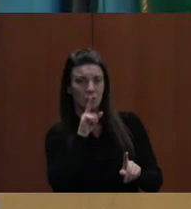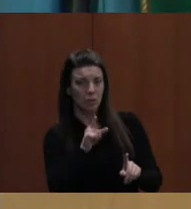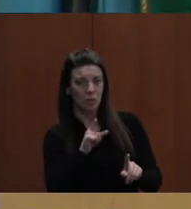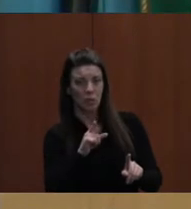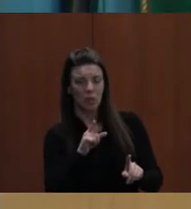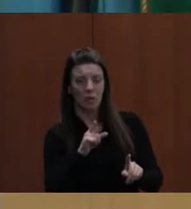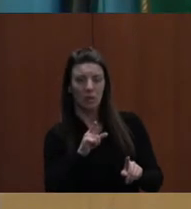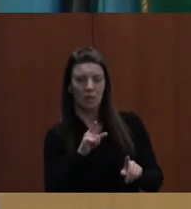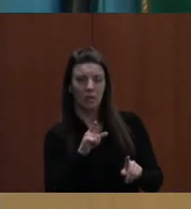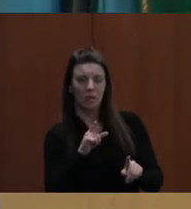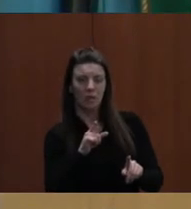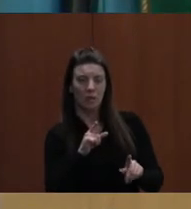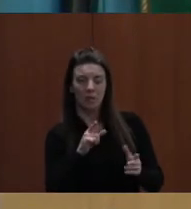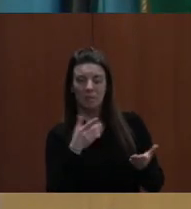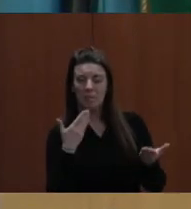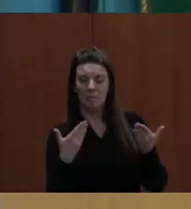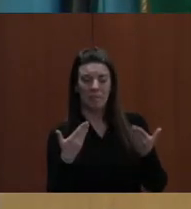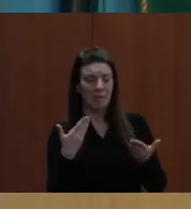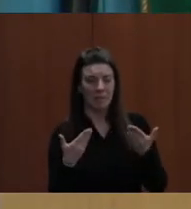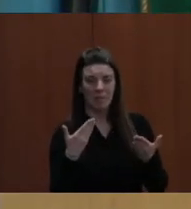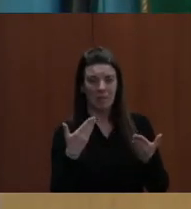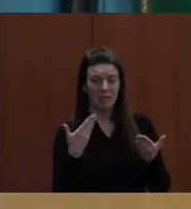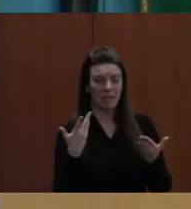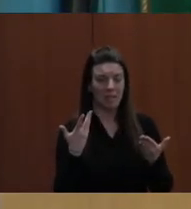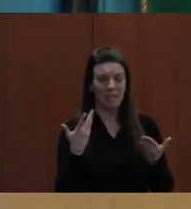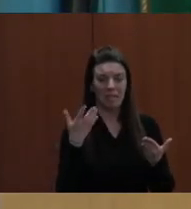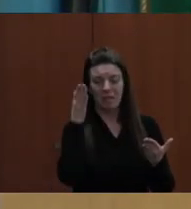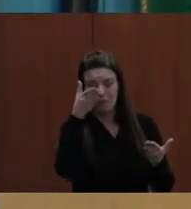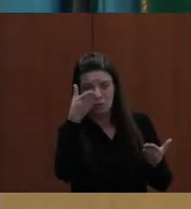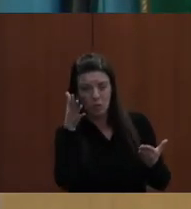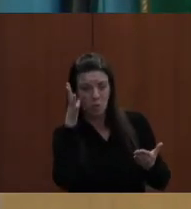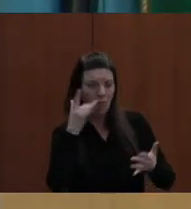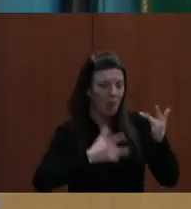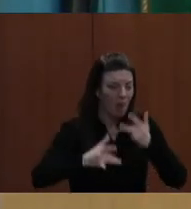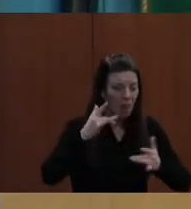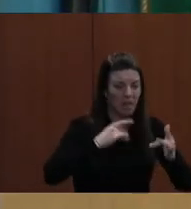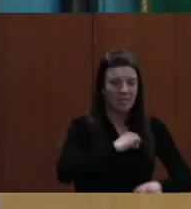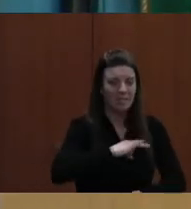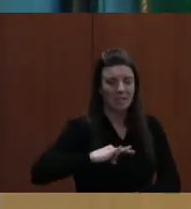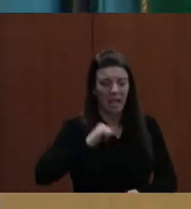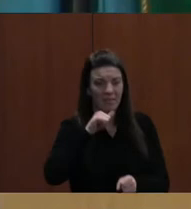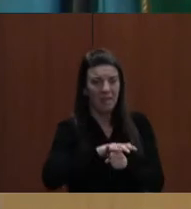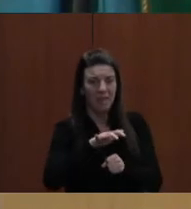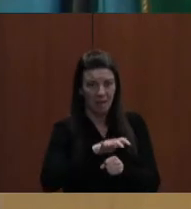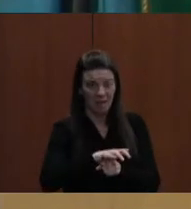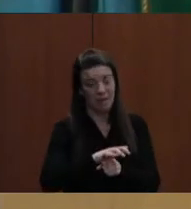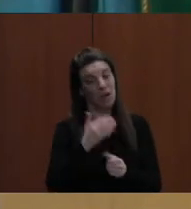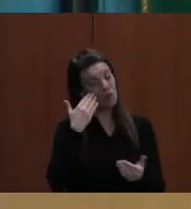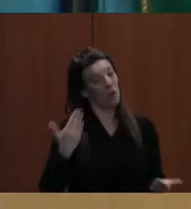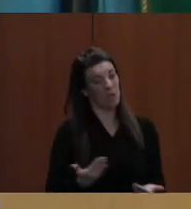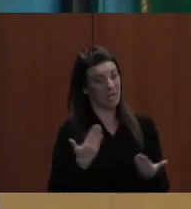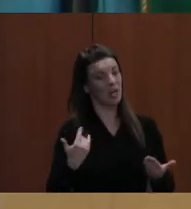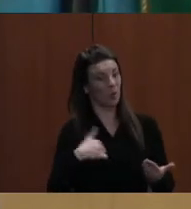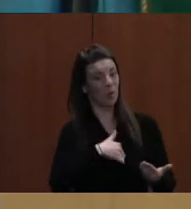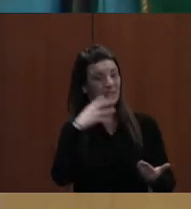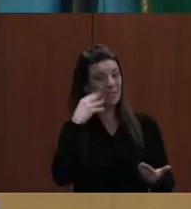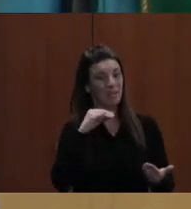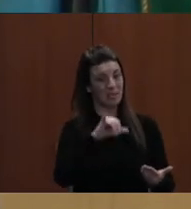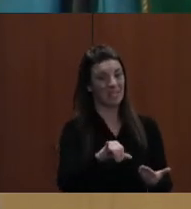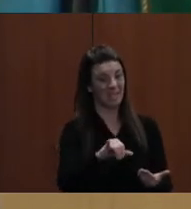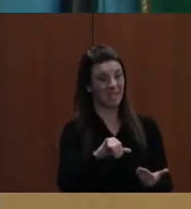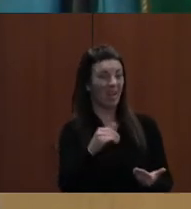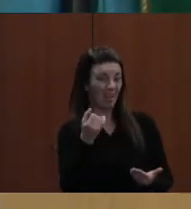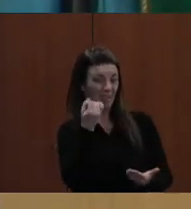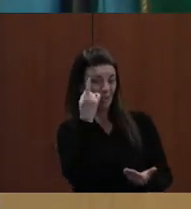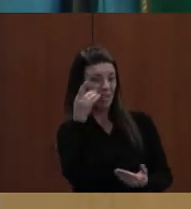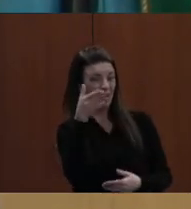shortage of staff members. I just know my business here and I know we have a shortage and I know that shortage is going to grow.